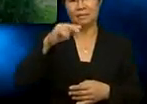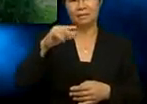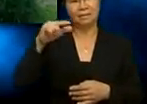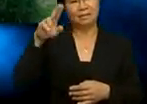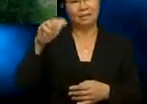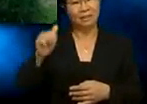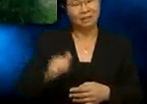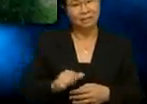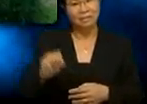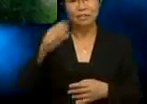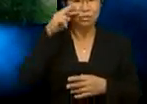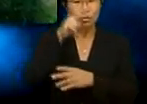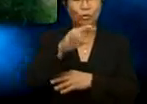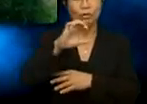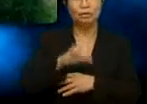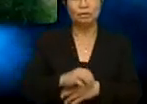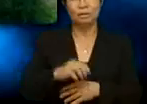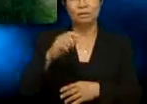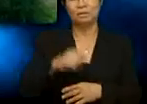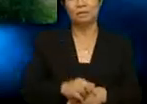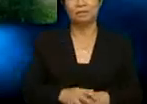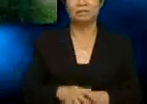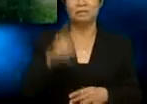I've got to go guys. I'll see you later. Bye. Bye. Bye.